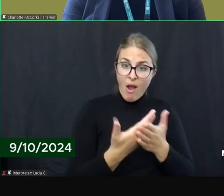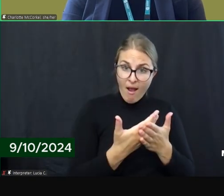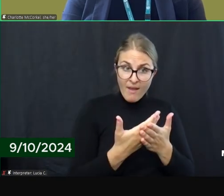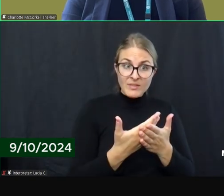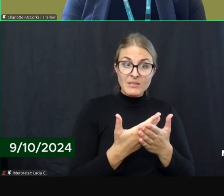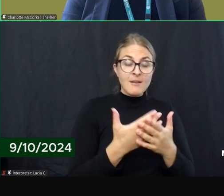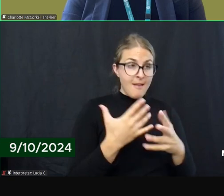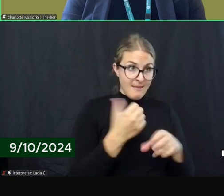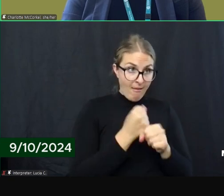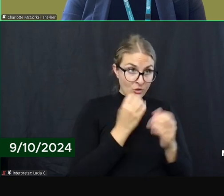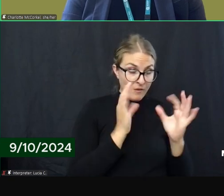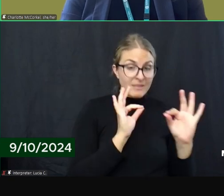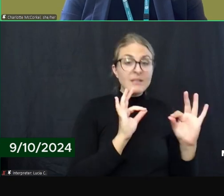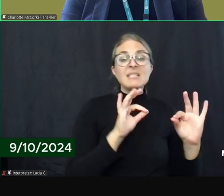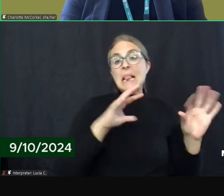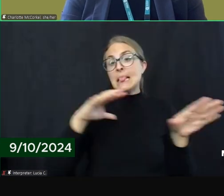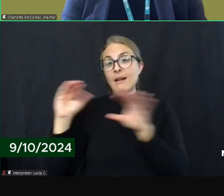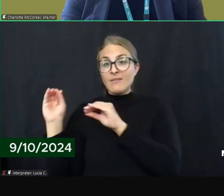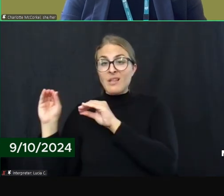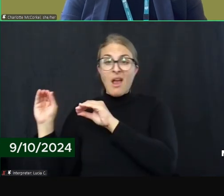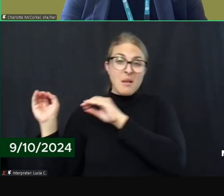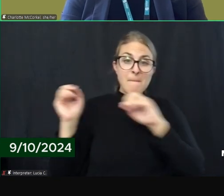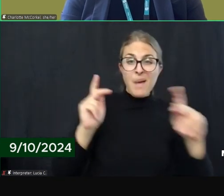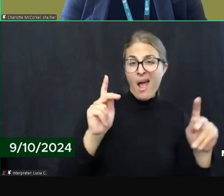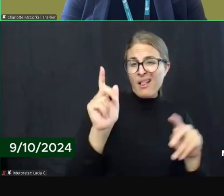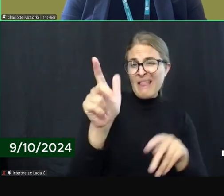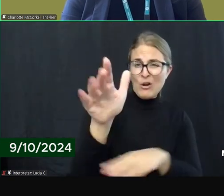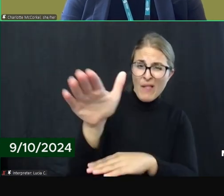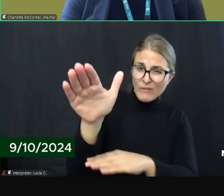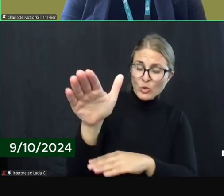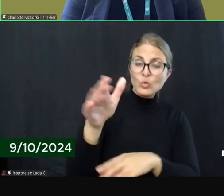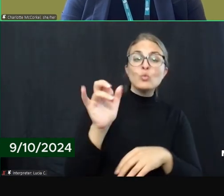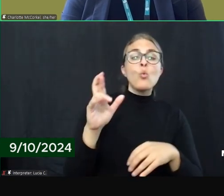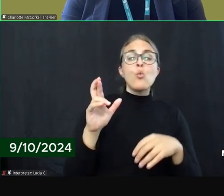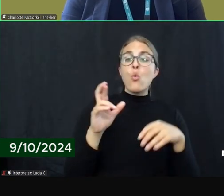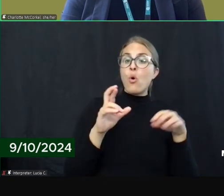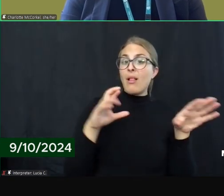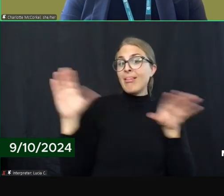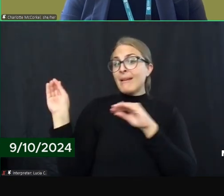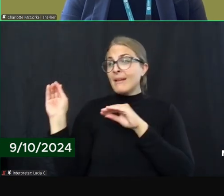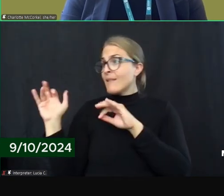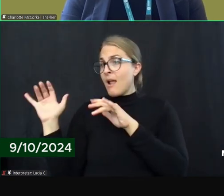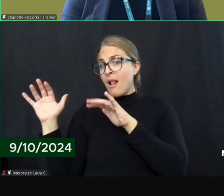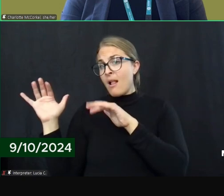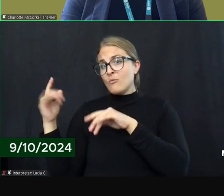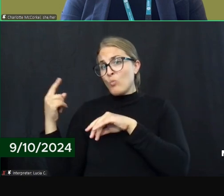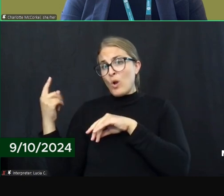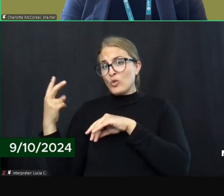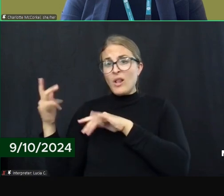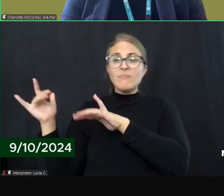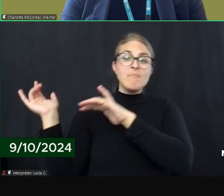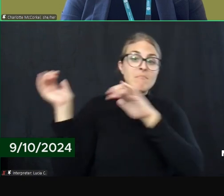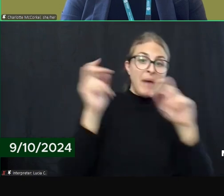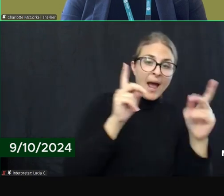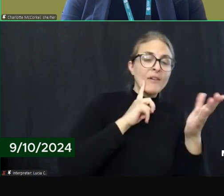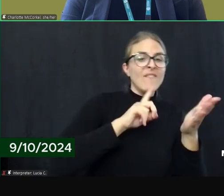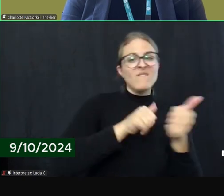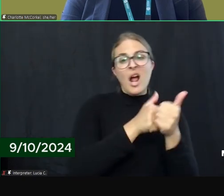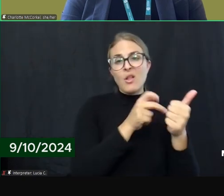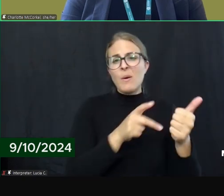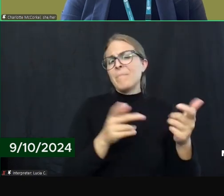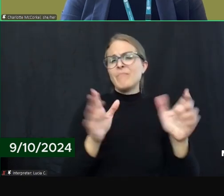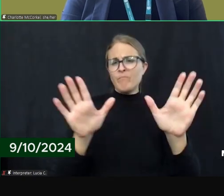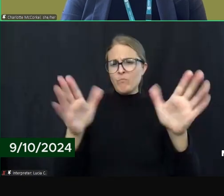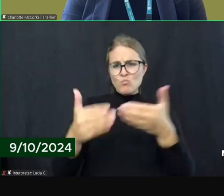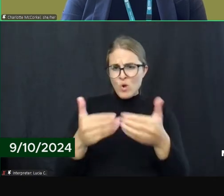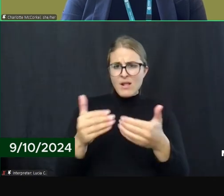in the day or comes back the next day or a few days later or a week later. We will help connect them to